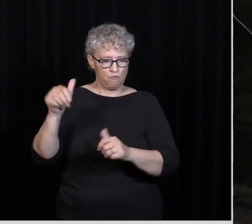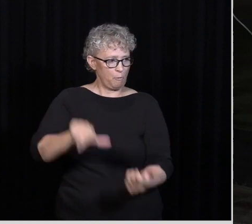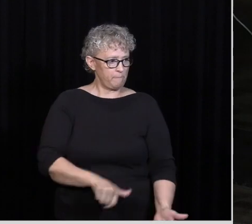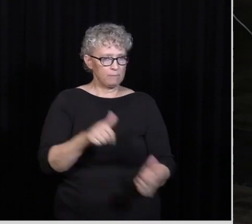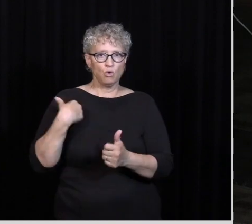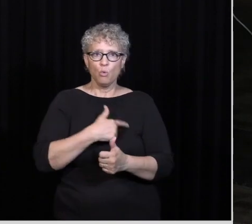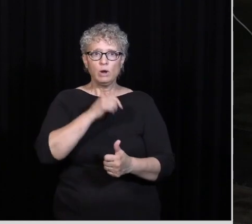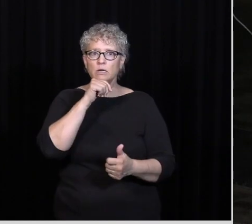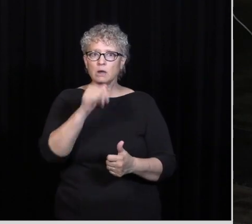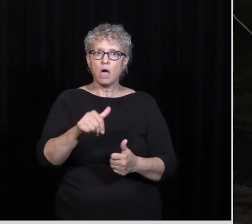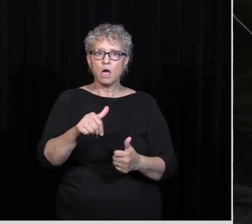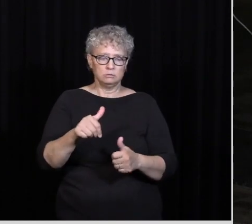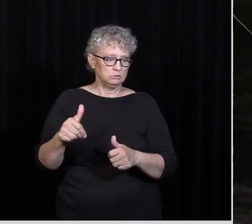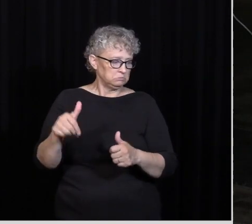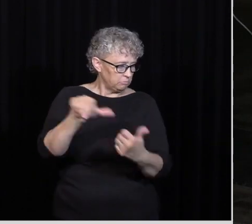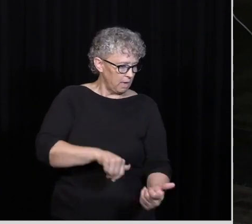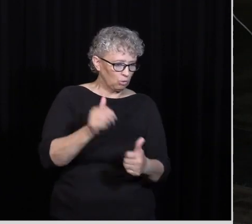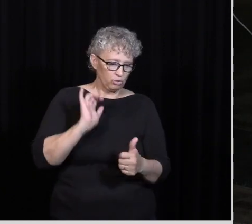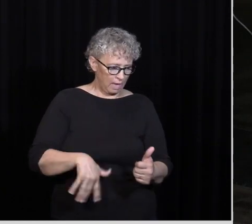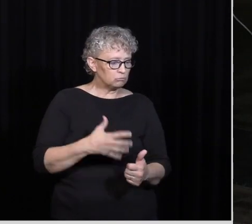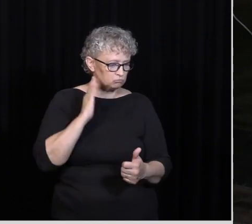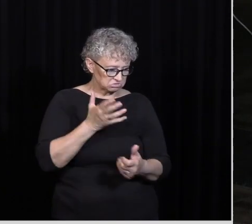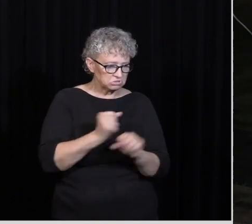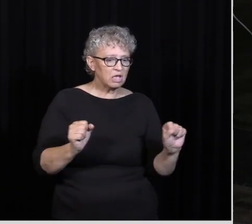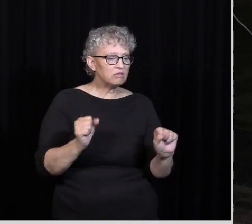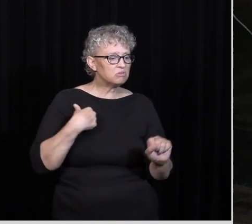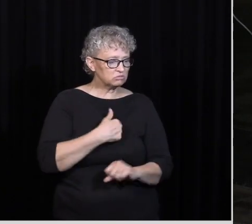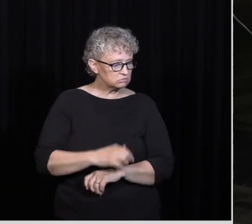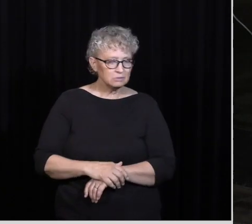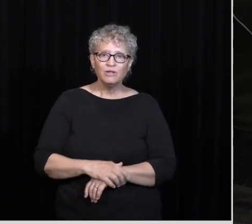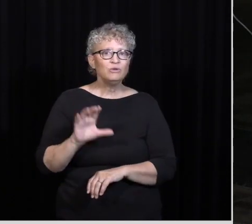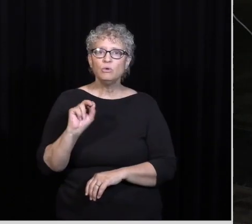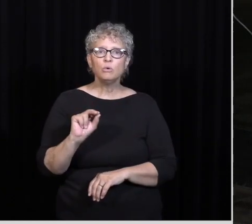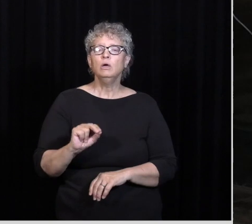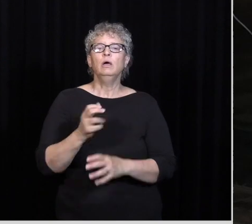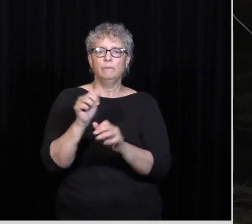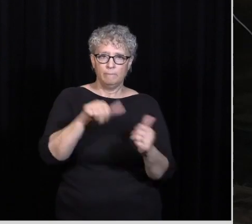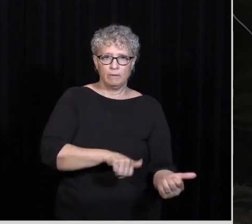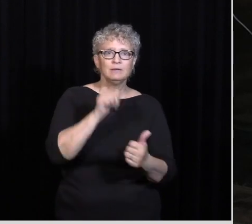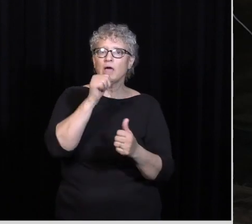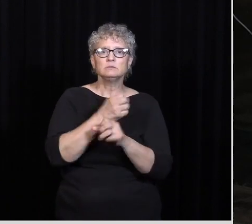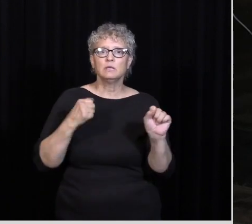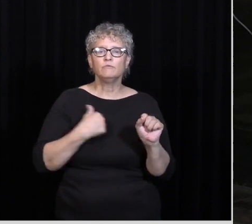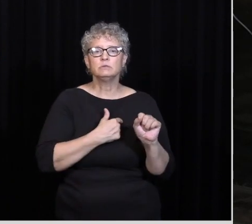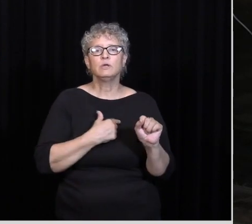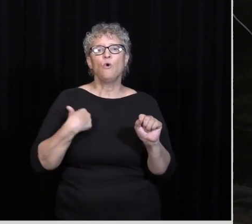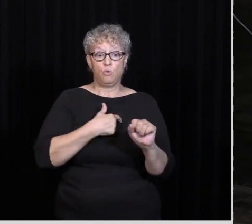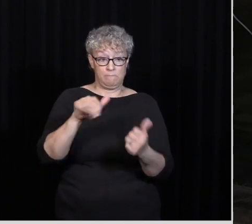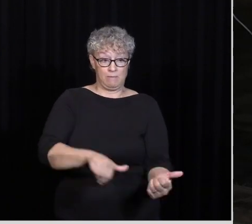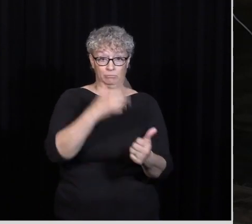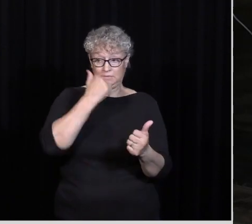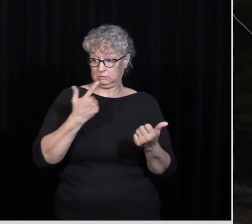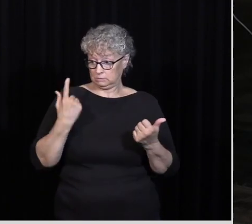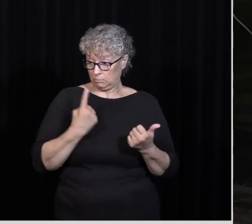get baptized Because that saves us Like baptism doesn't save We get baptized Because something's already